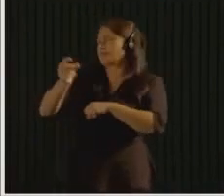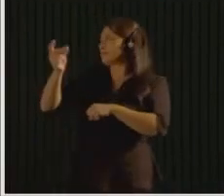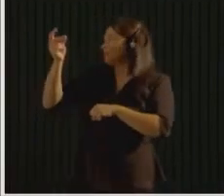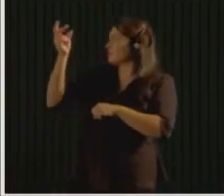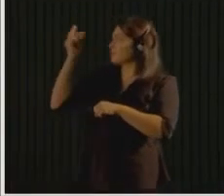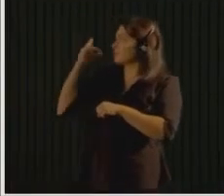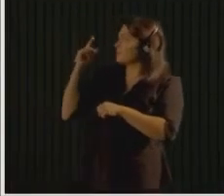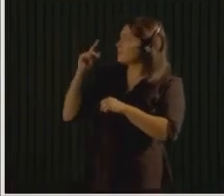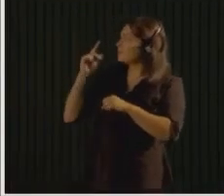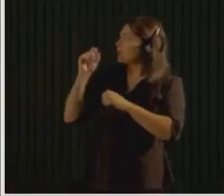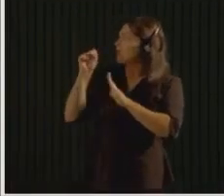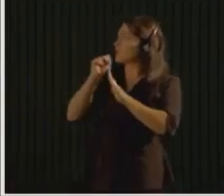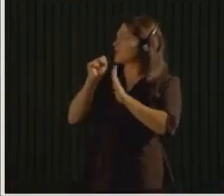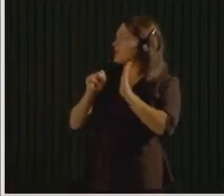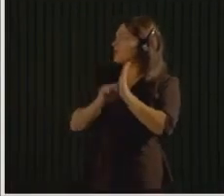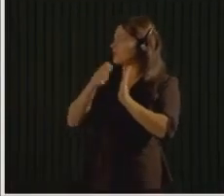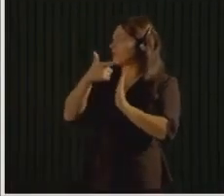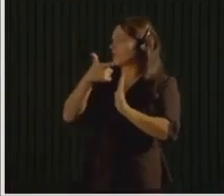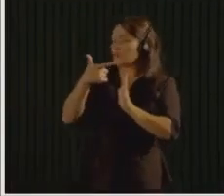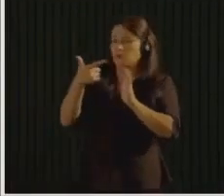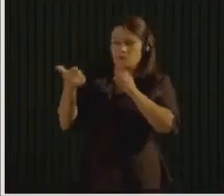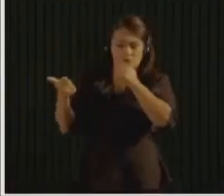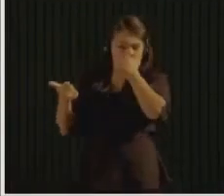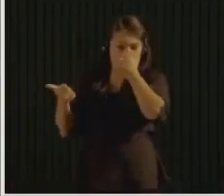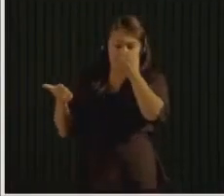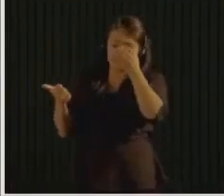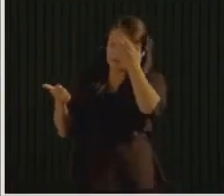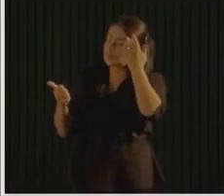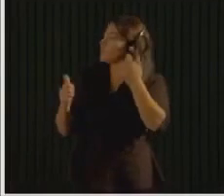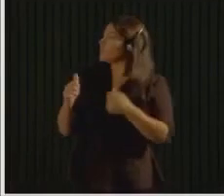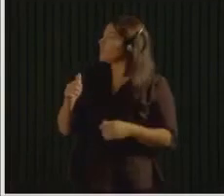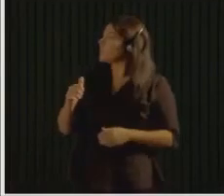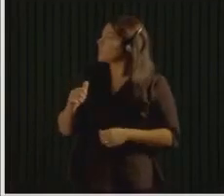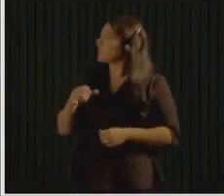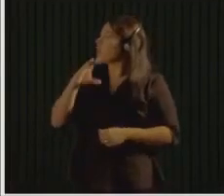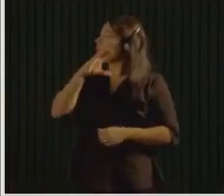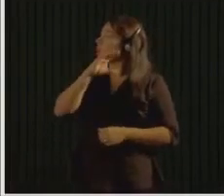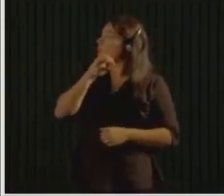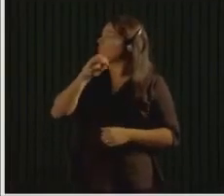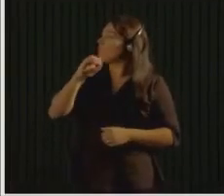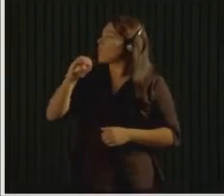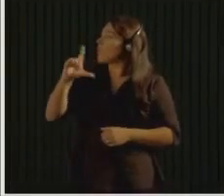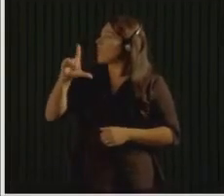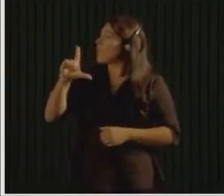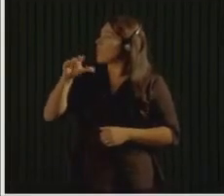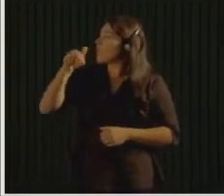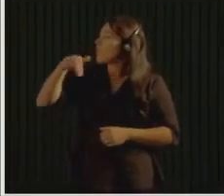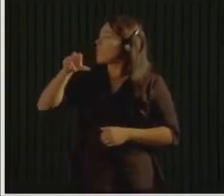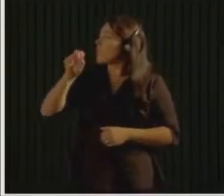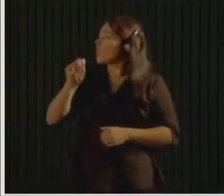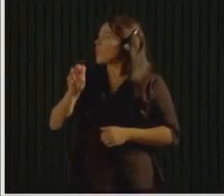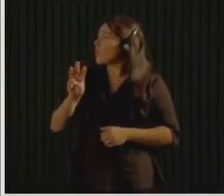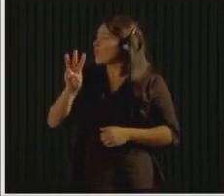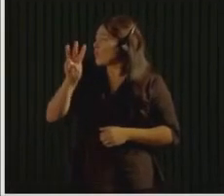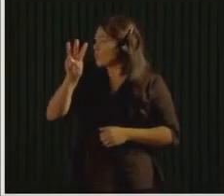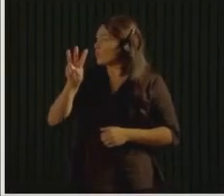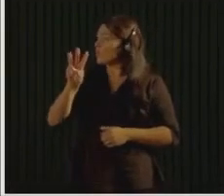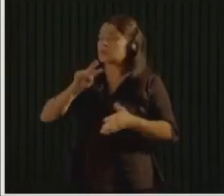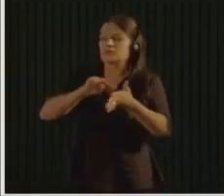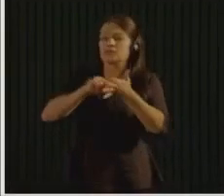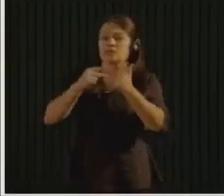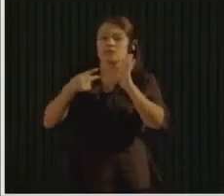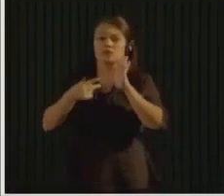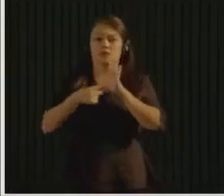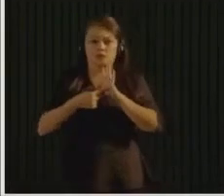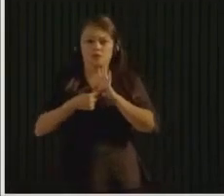and it was originally called Cool 2012 because at the time in the early 2000s we thought, oh, by 2012